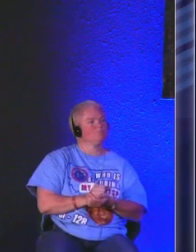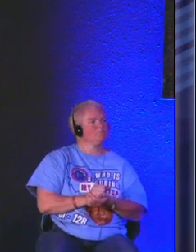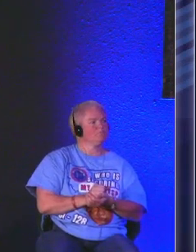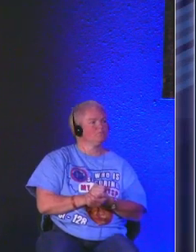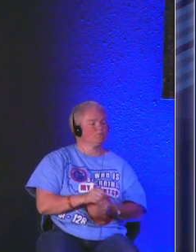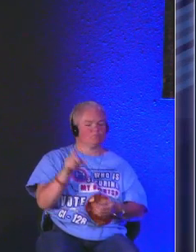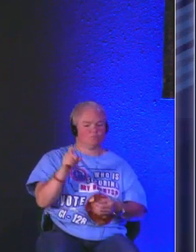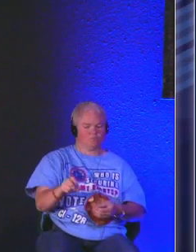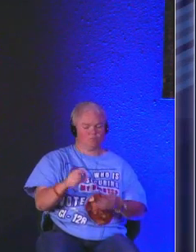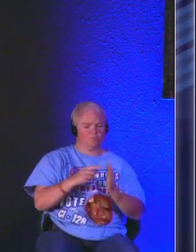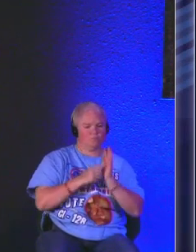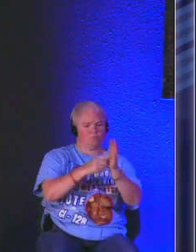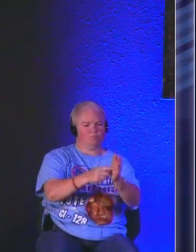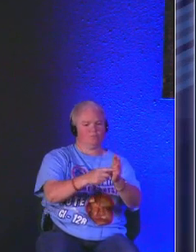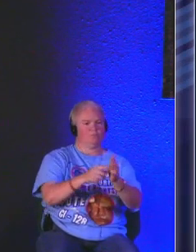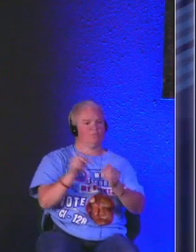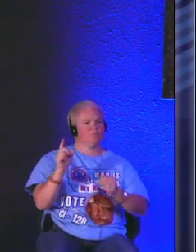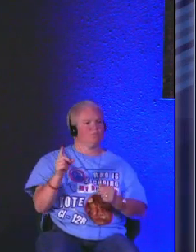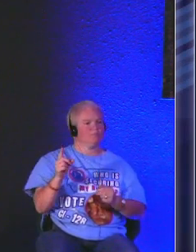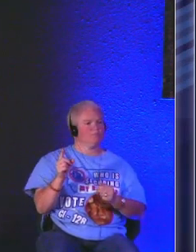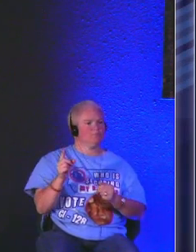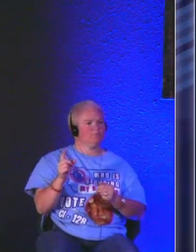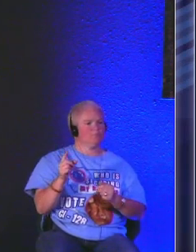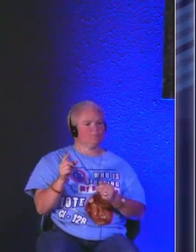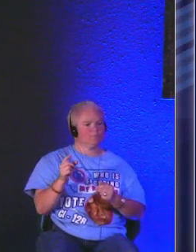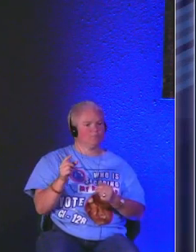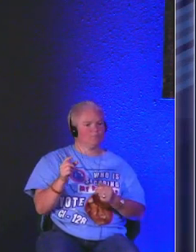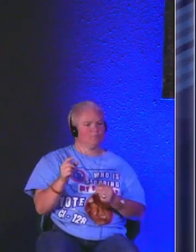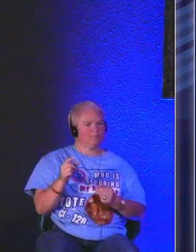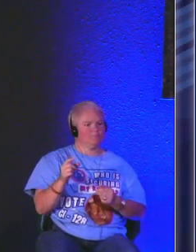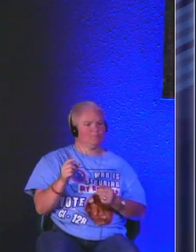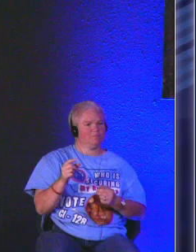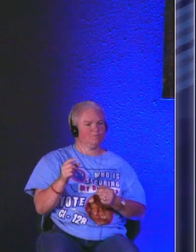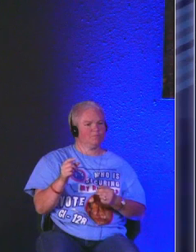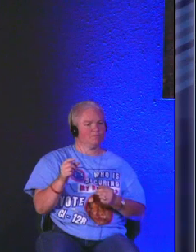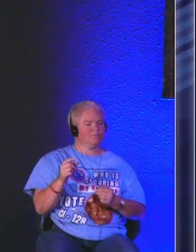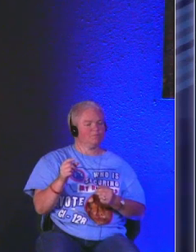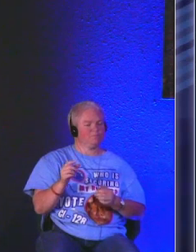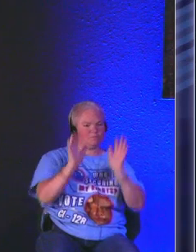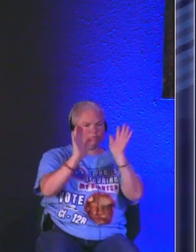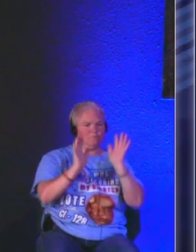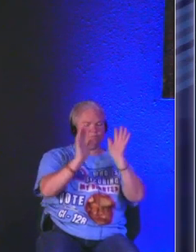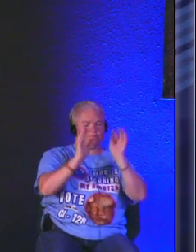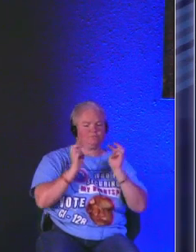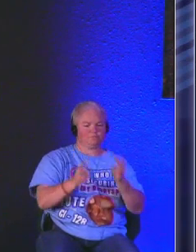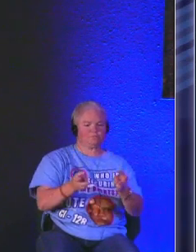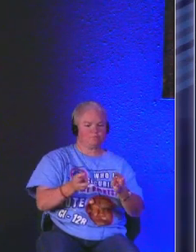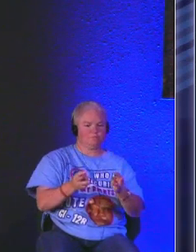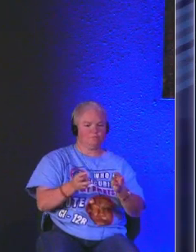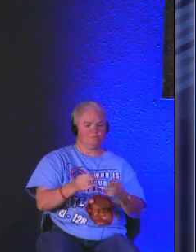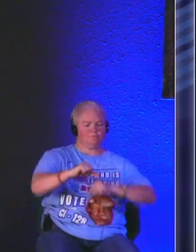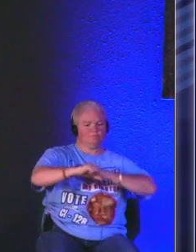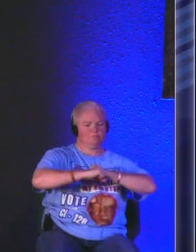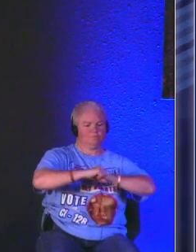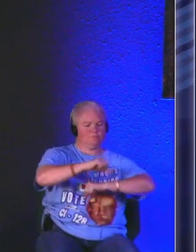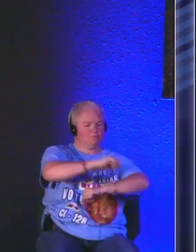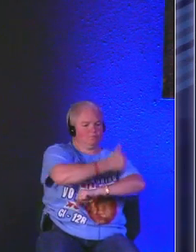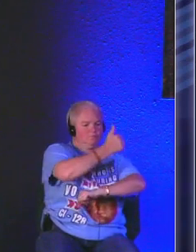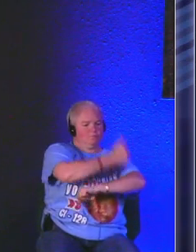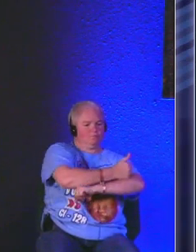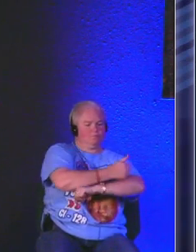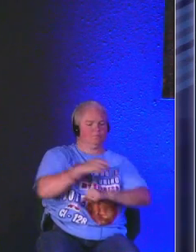so you guys need to show up there and wear your fancy stuff and all that but it's a great way to support Chi Alpha